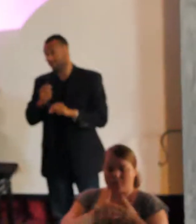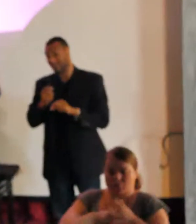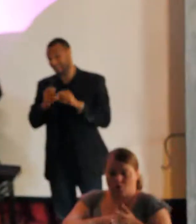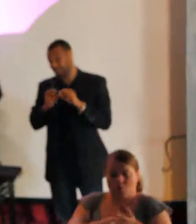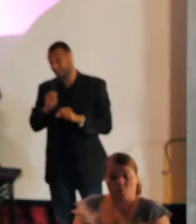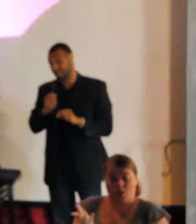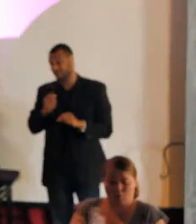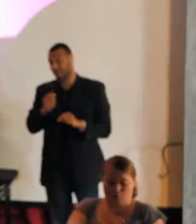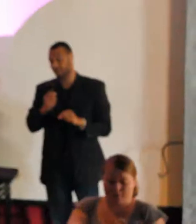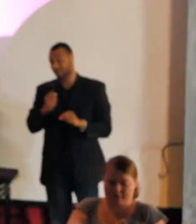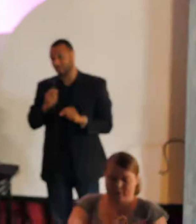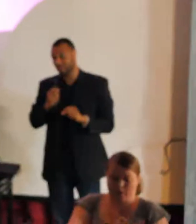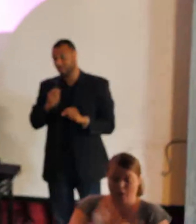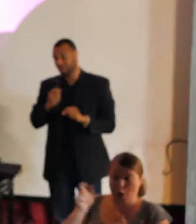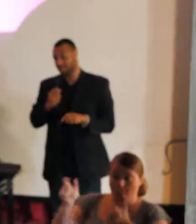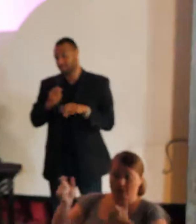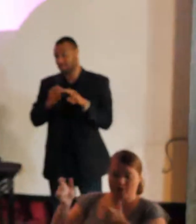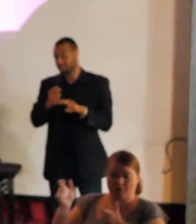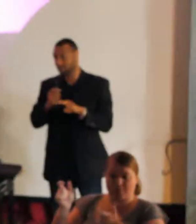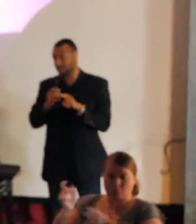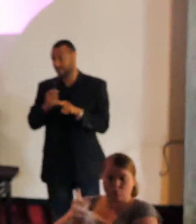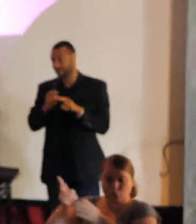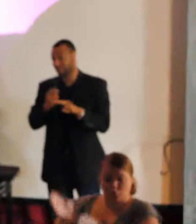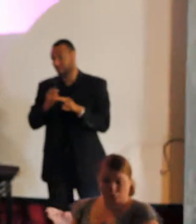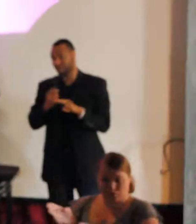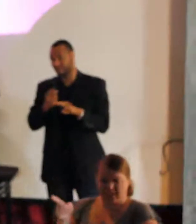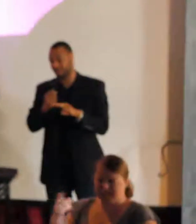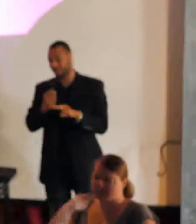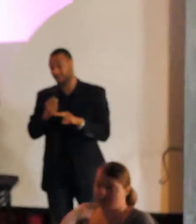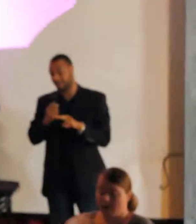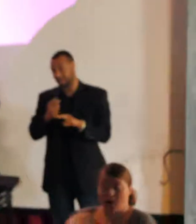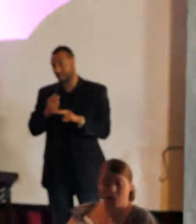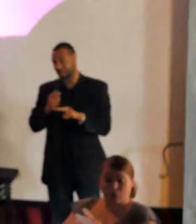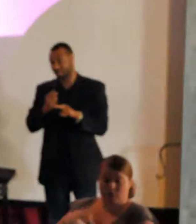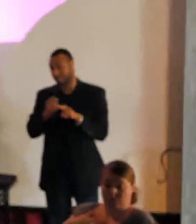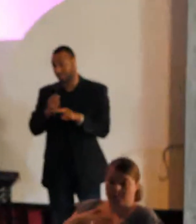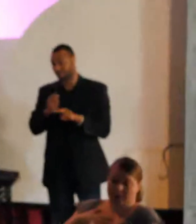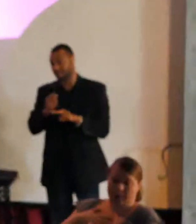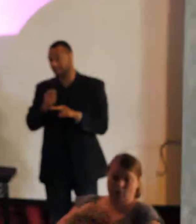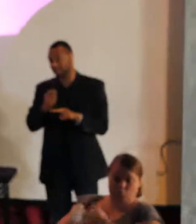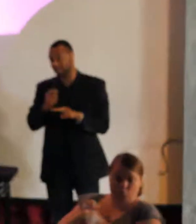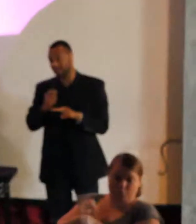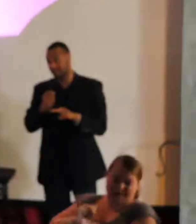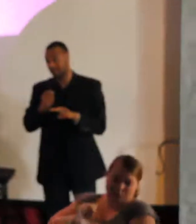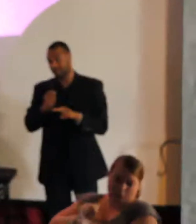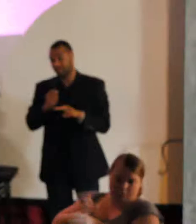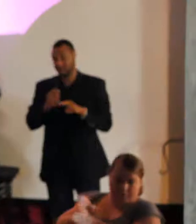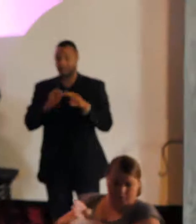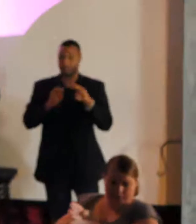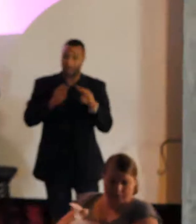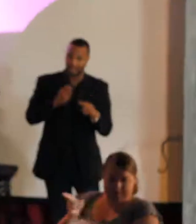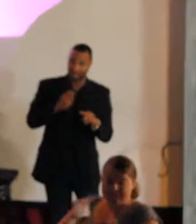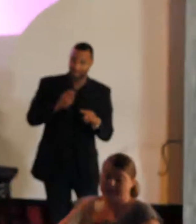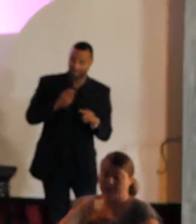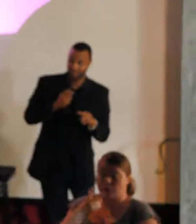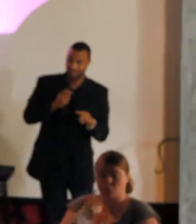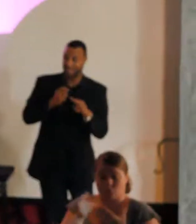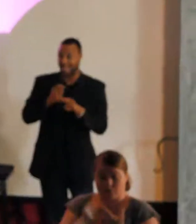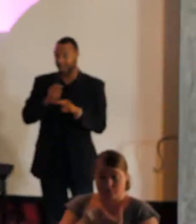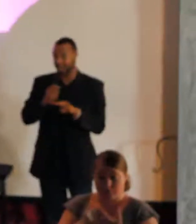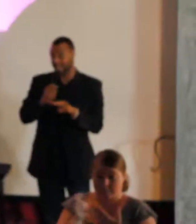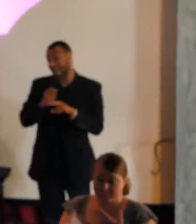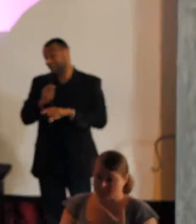me something when I first started my career. There's two very important people in terms of getting projects done. It's the writers